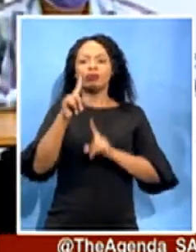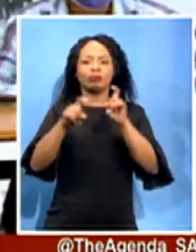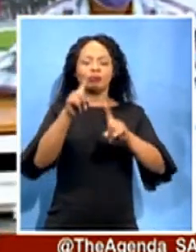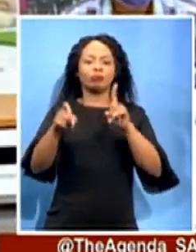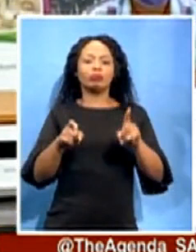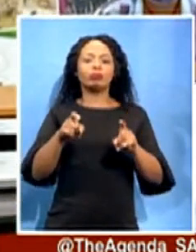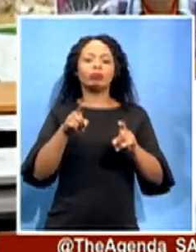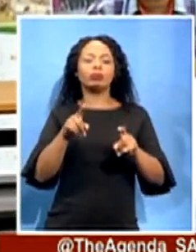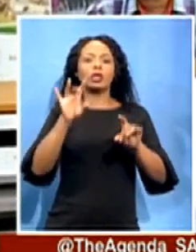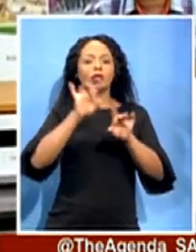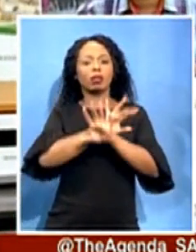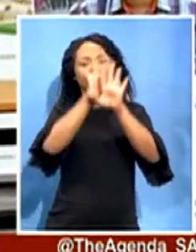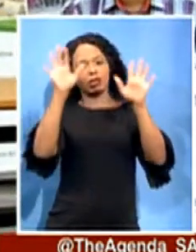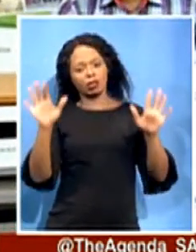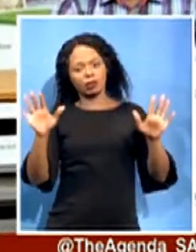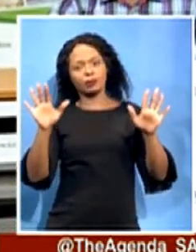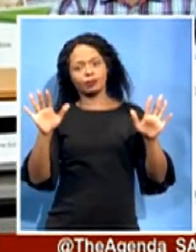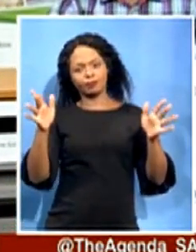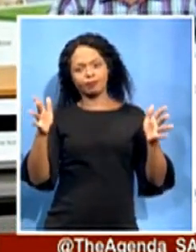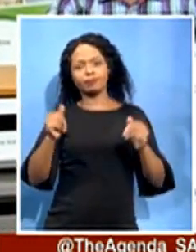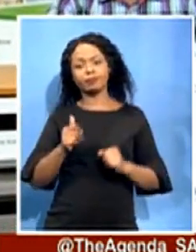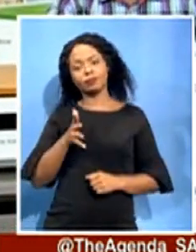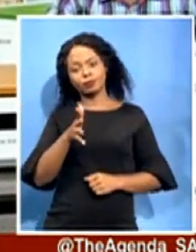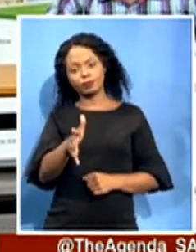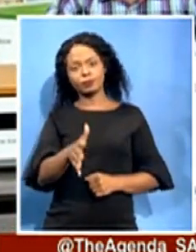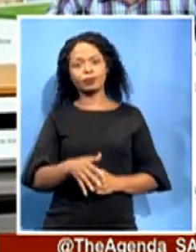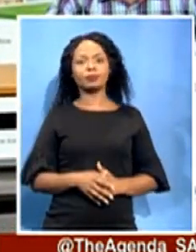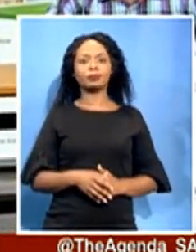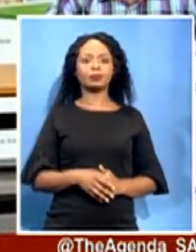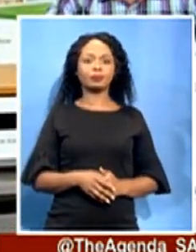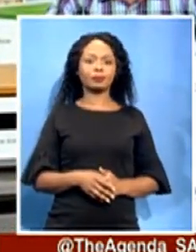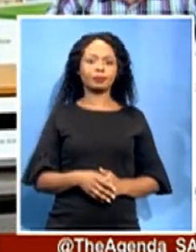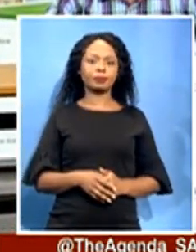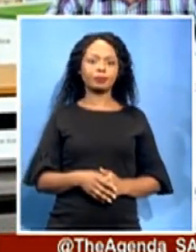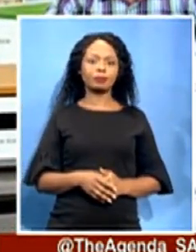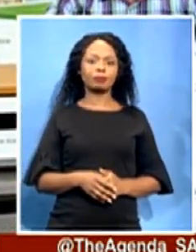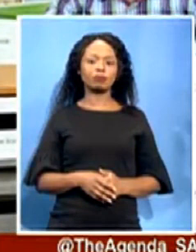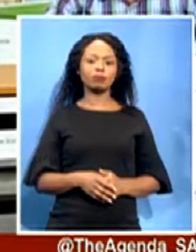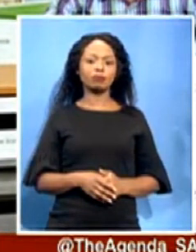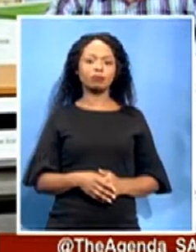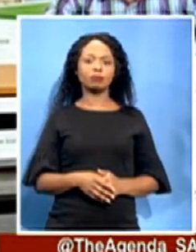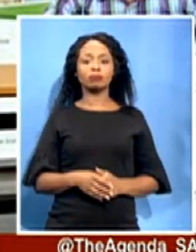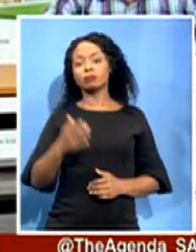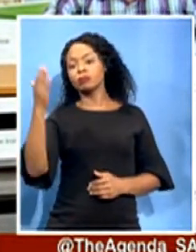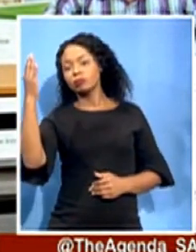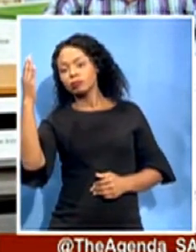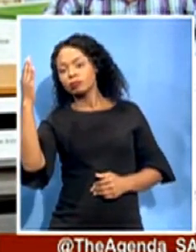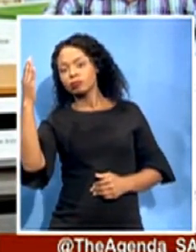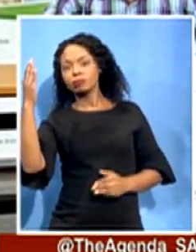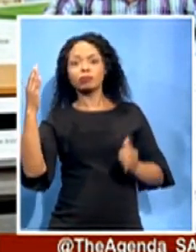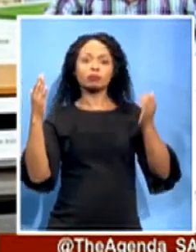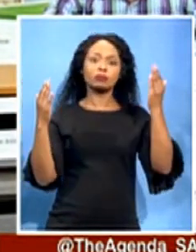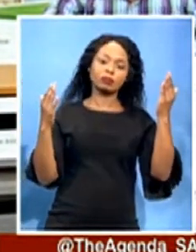rounds. We'll identify the first hands in the first round, and then the second one. Then